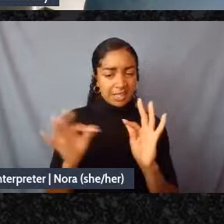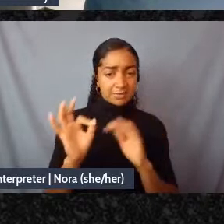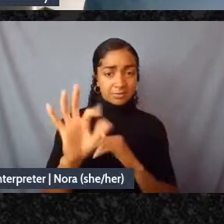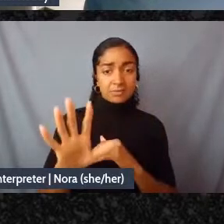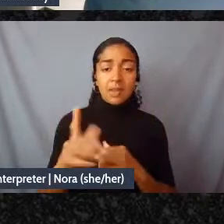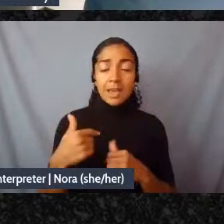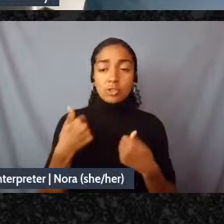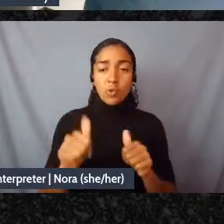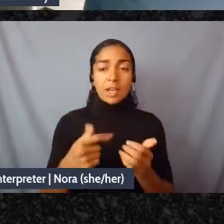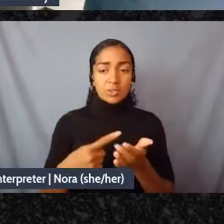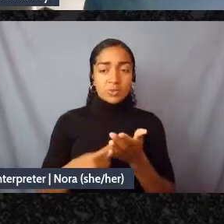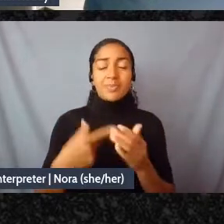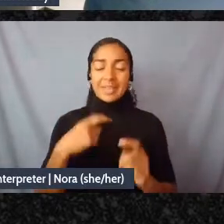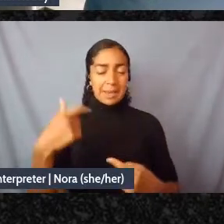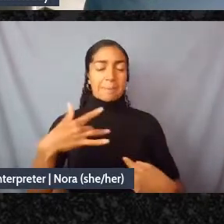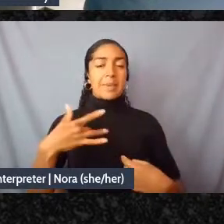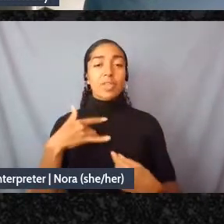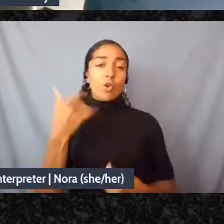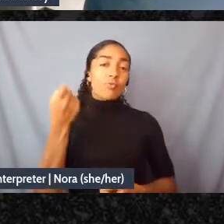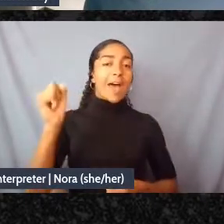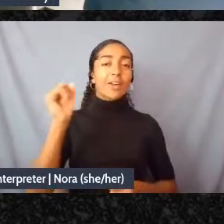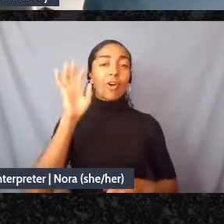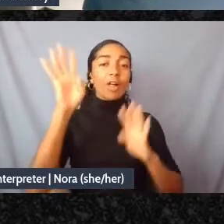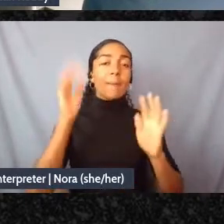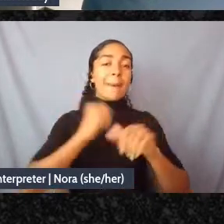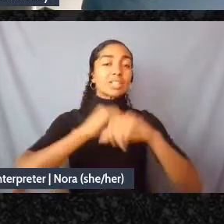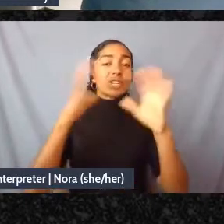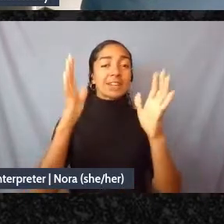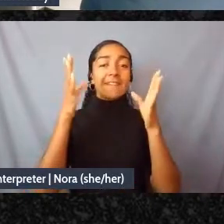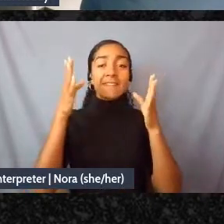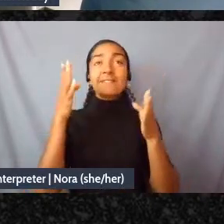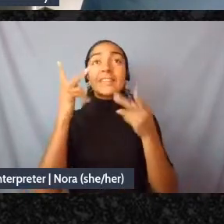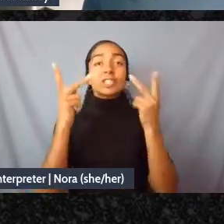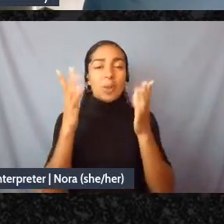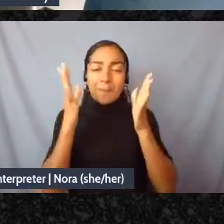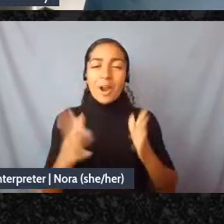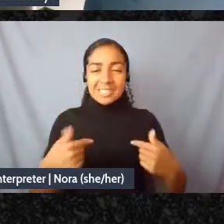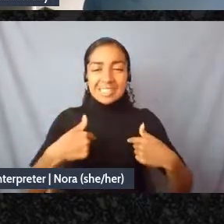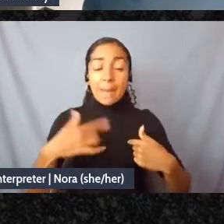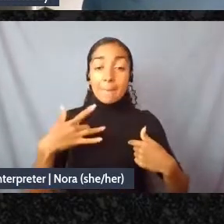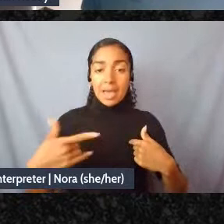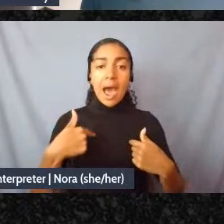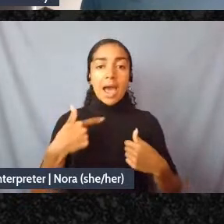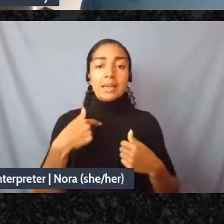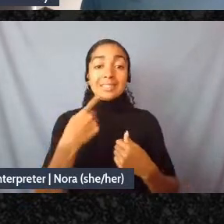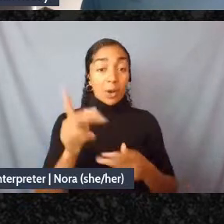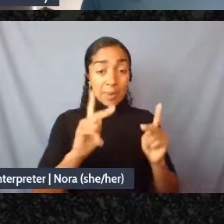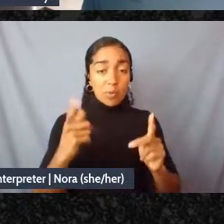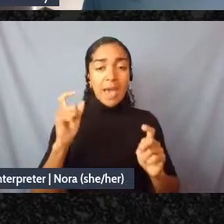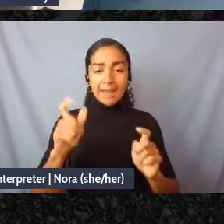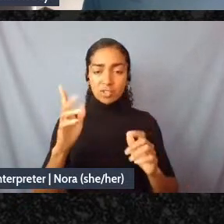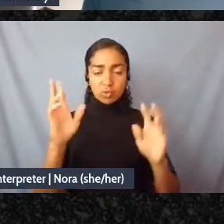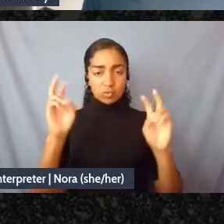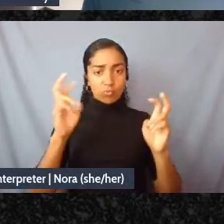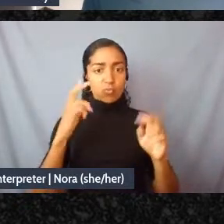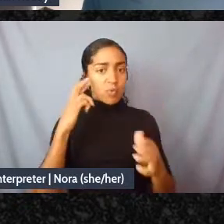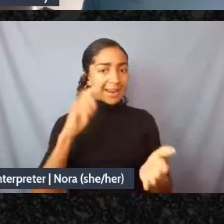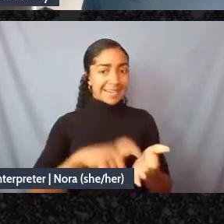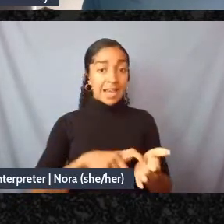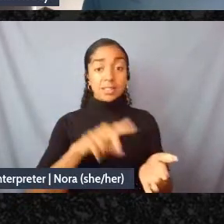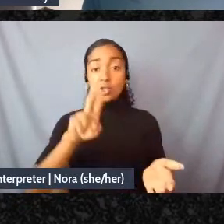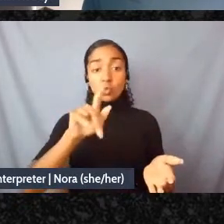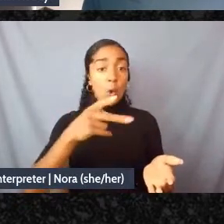imagination vision person but I keep telling people we have to be post utopian right it's like utopians only exist because